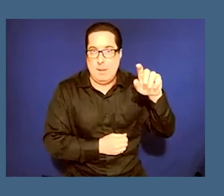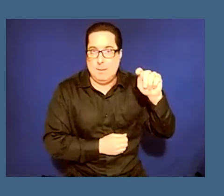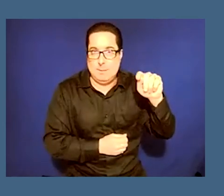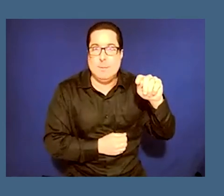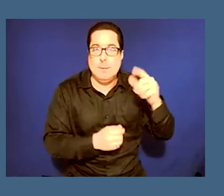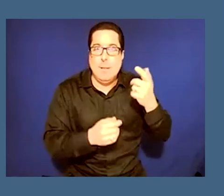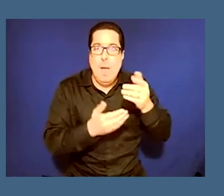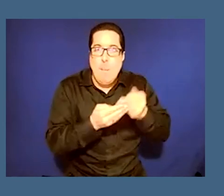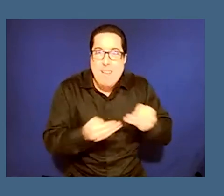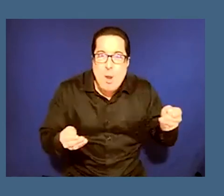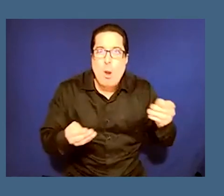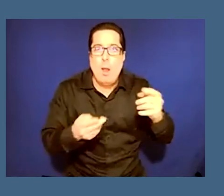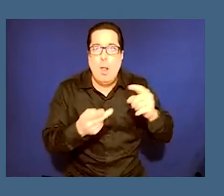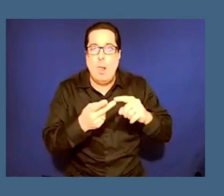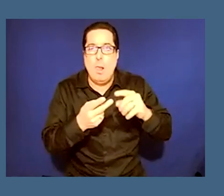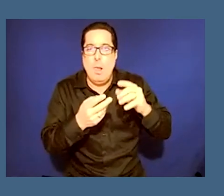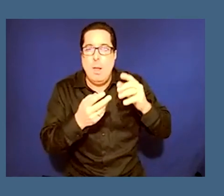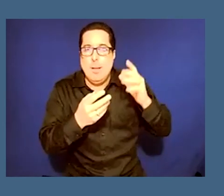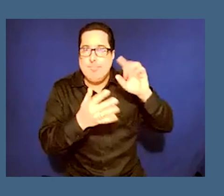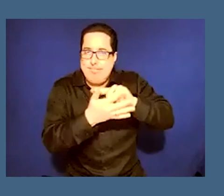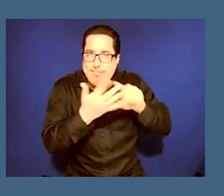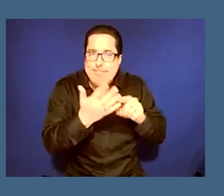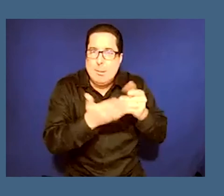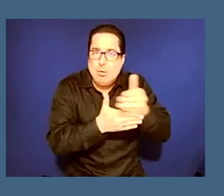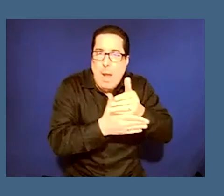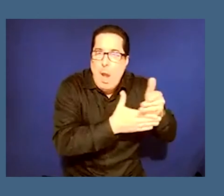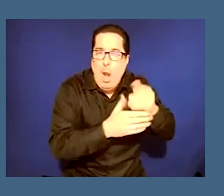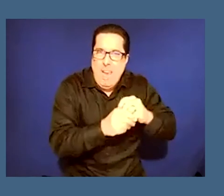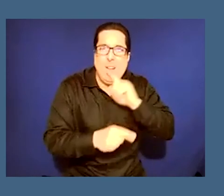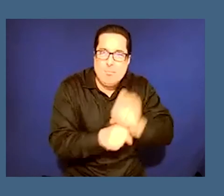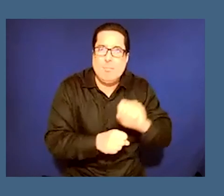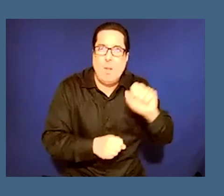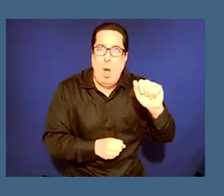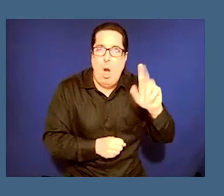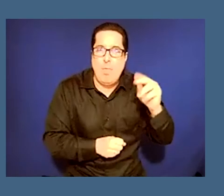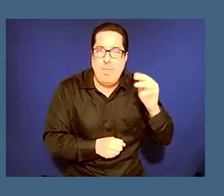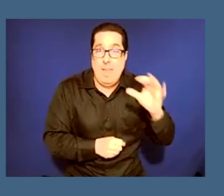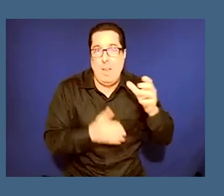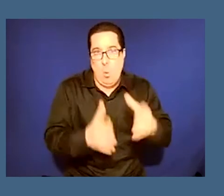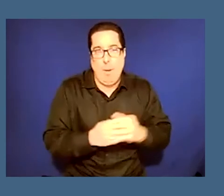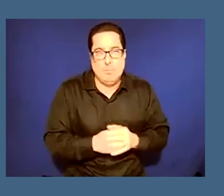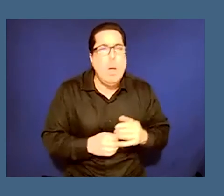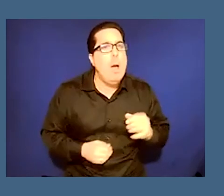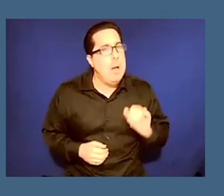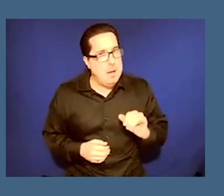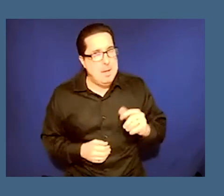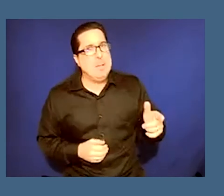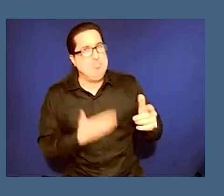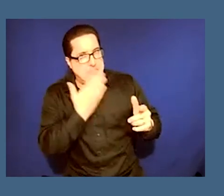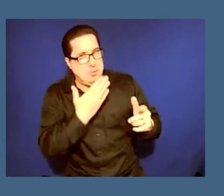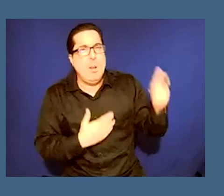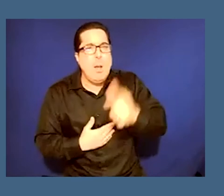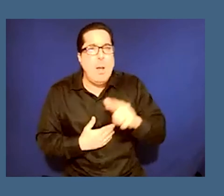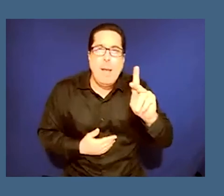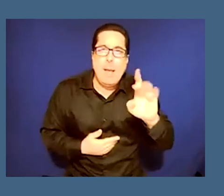authentic way thank you kellen healing place what makes healing an art um